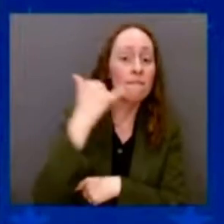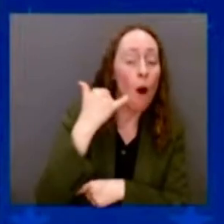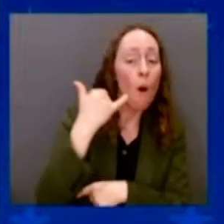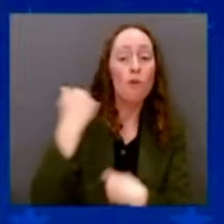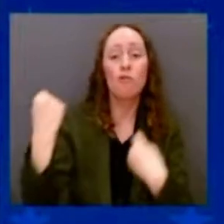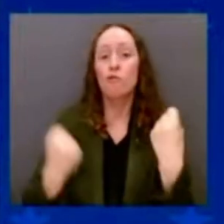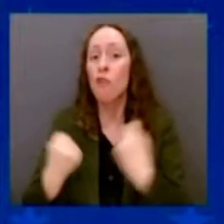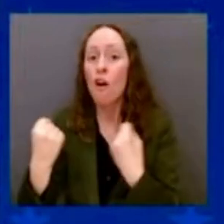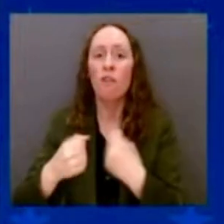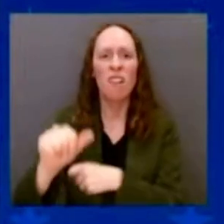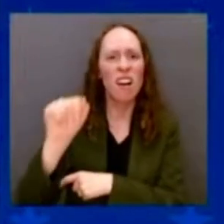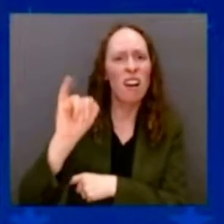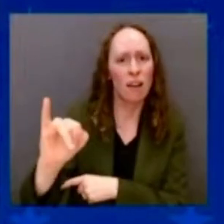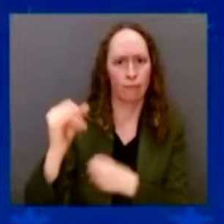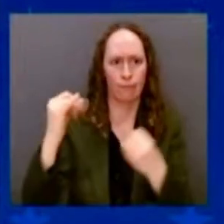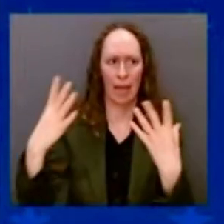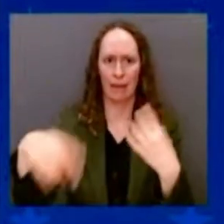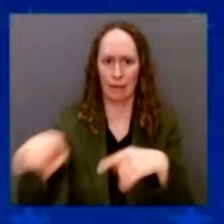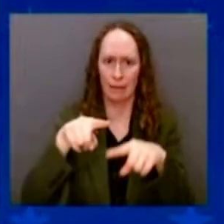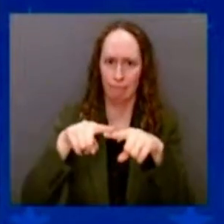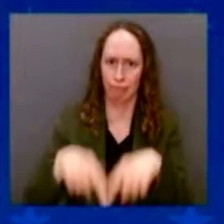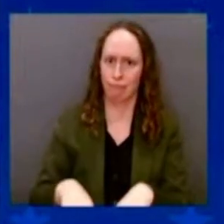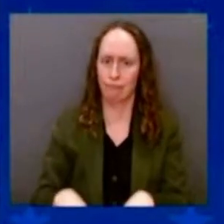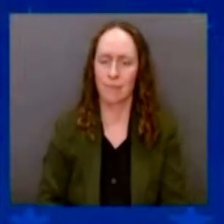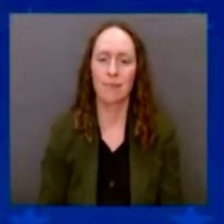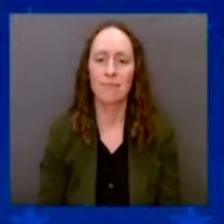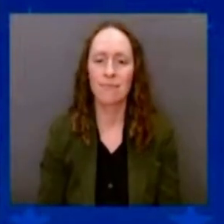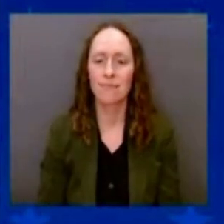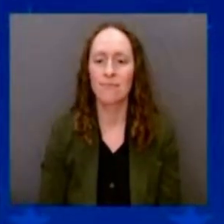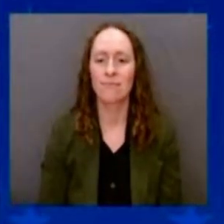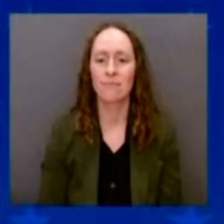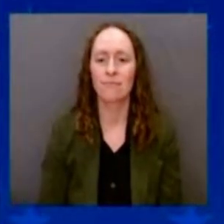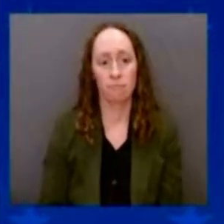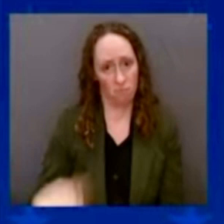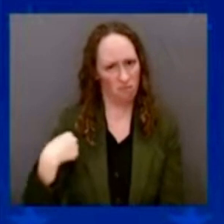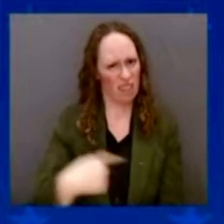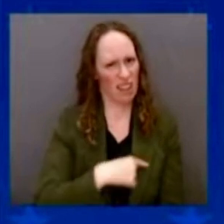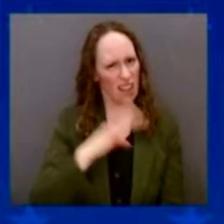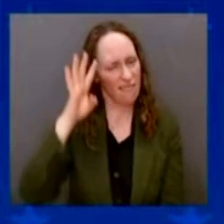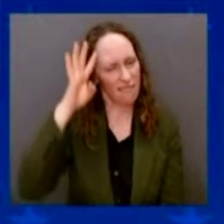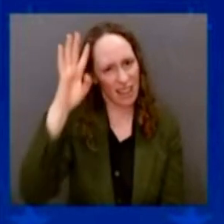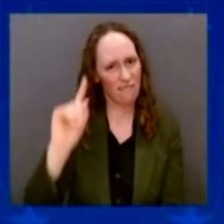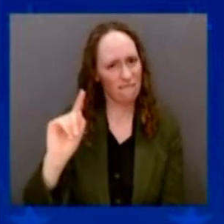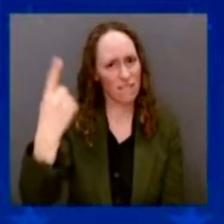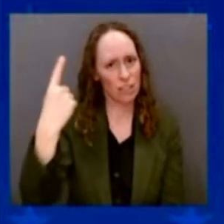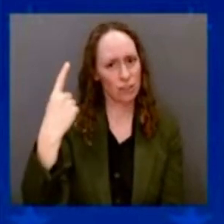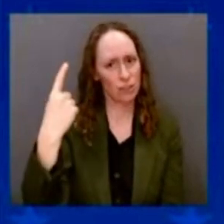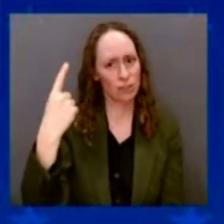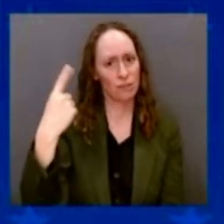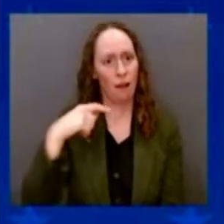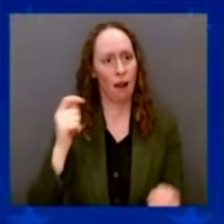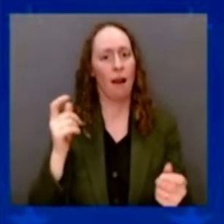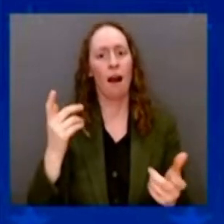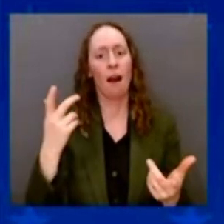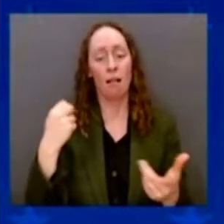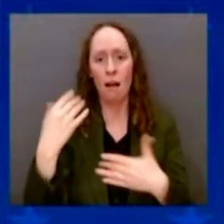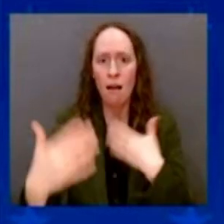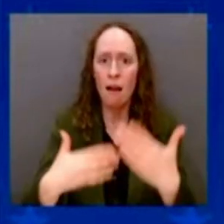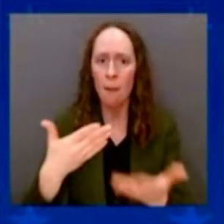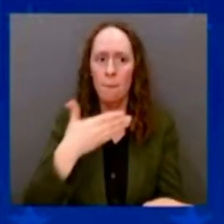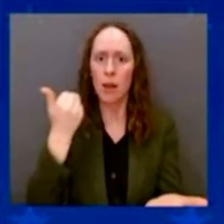America invented these chips. We made them faster, smaller, and more powerful. We used to provide 40 percent of them to the world.